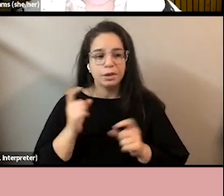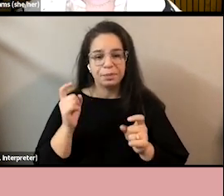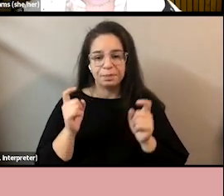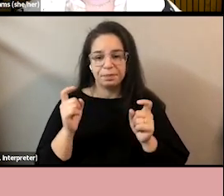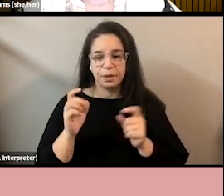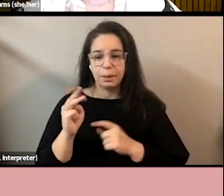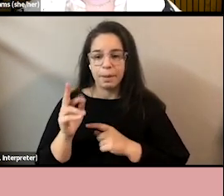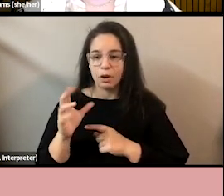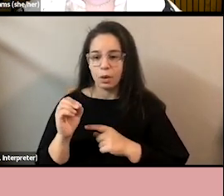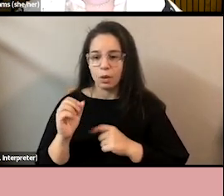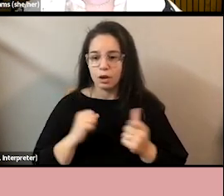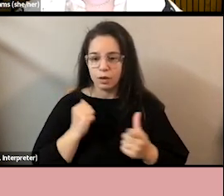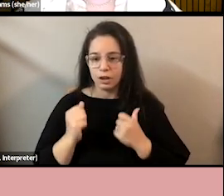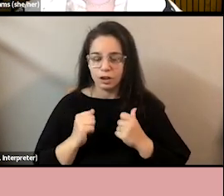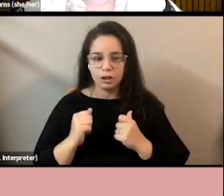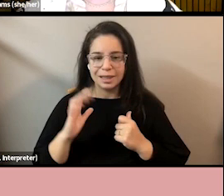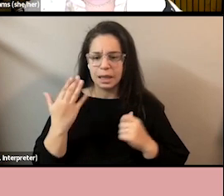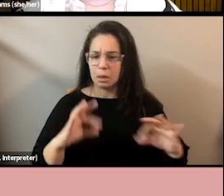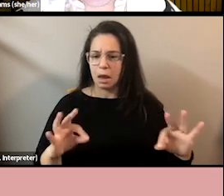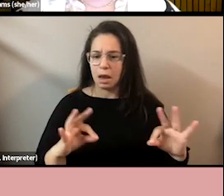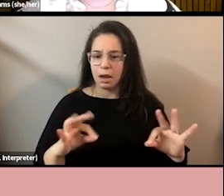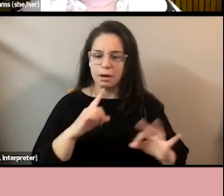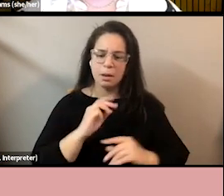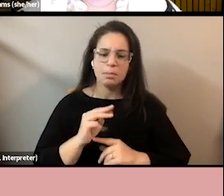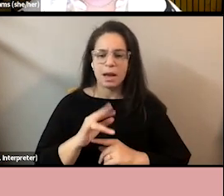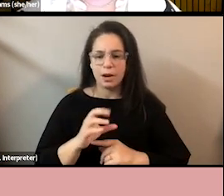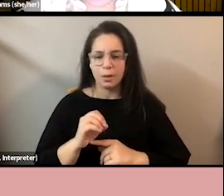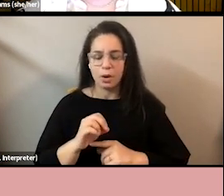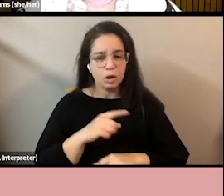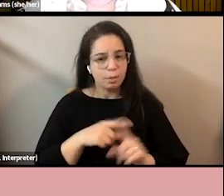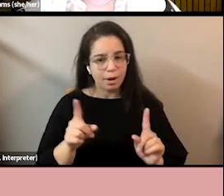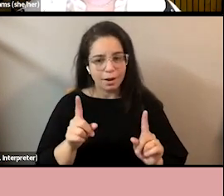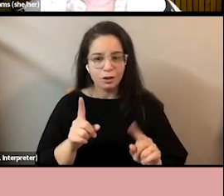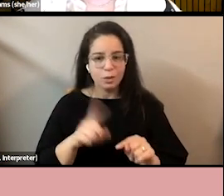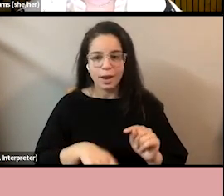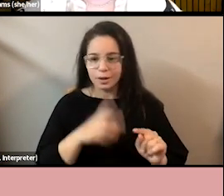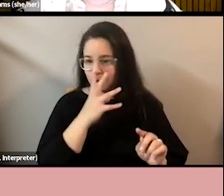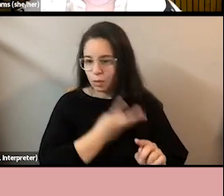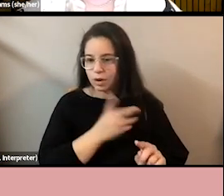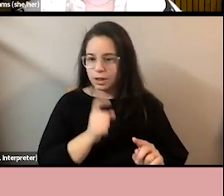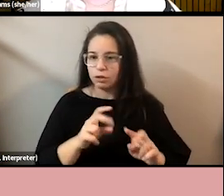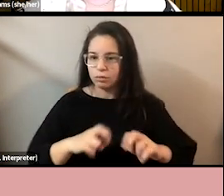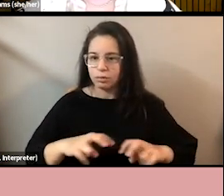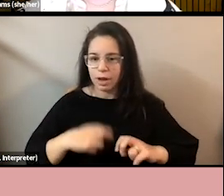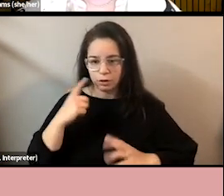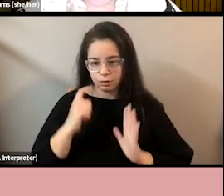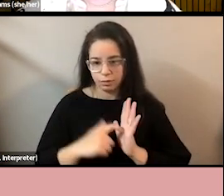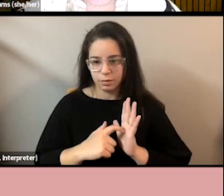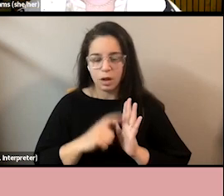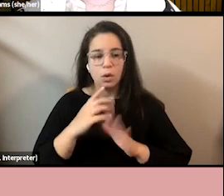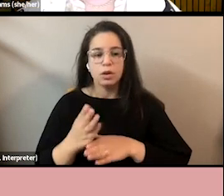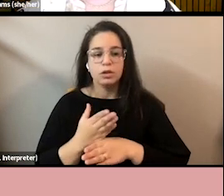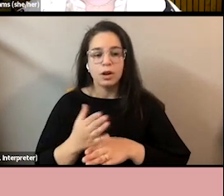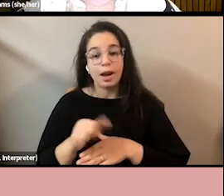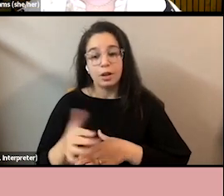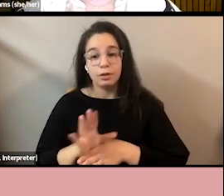deal. I mean, they've got micro in the name, but before we write them off, let's take a moment to understand them. I'm going to share another video with you, which I